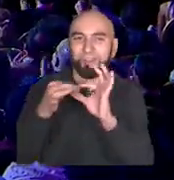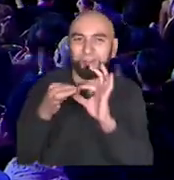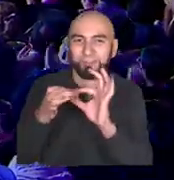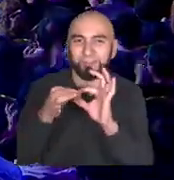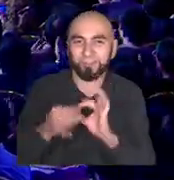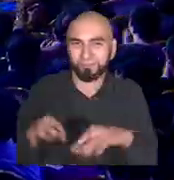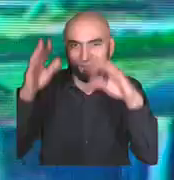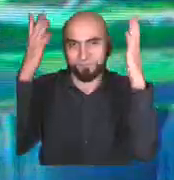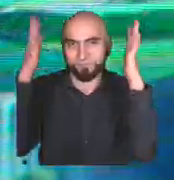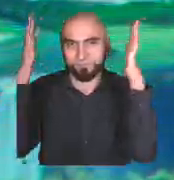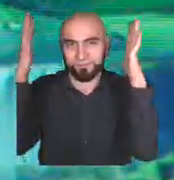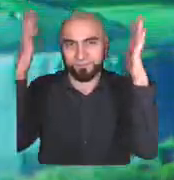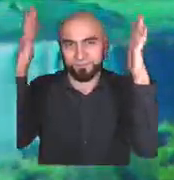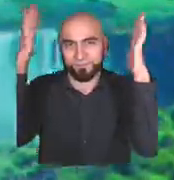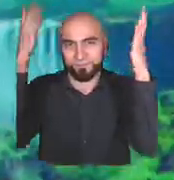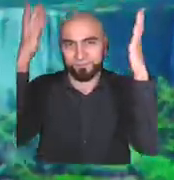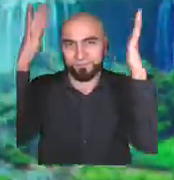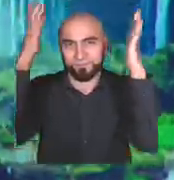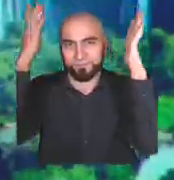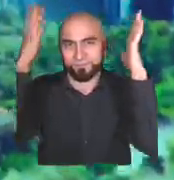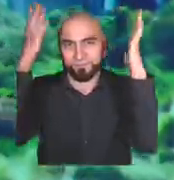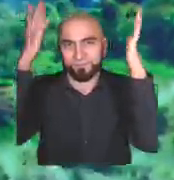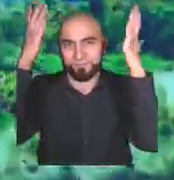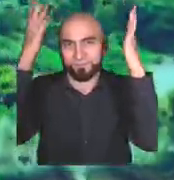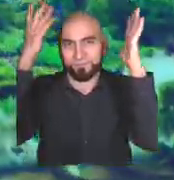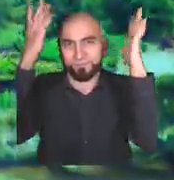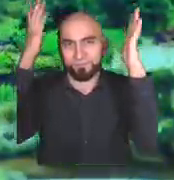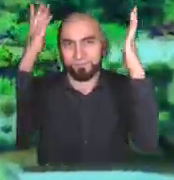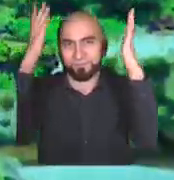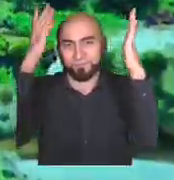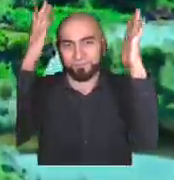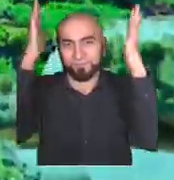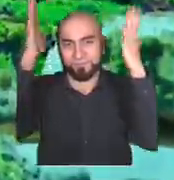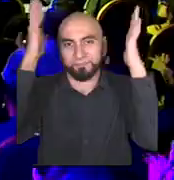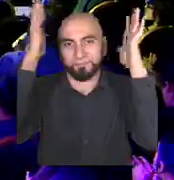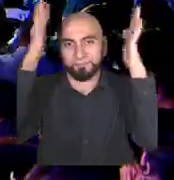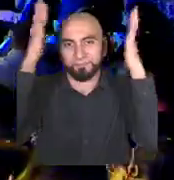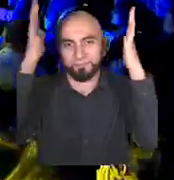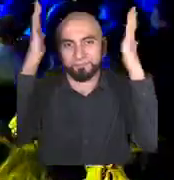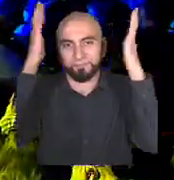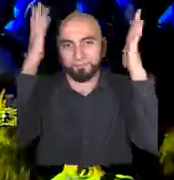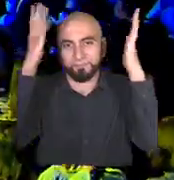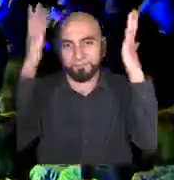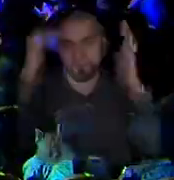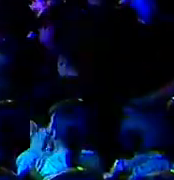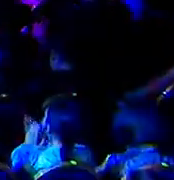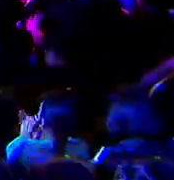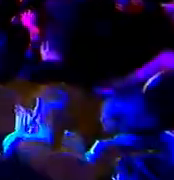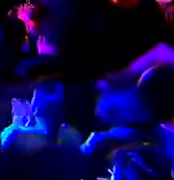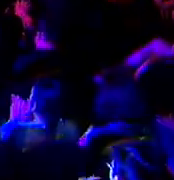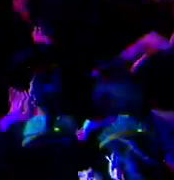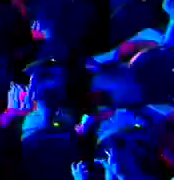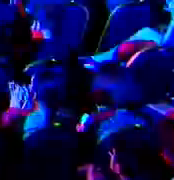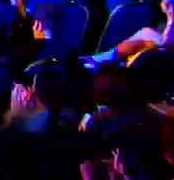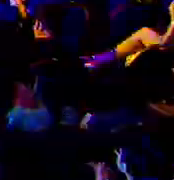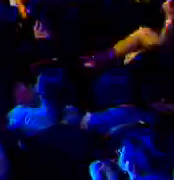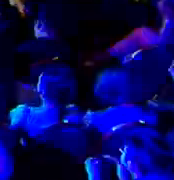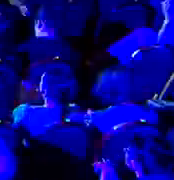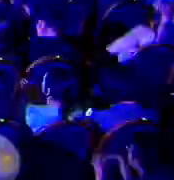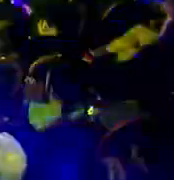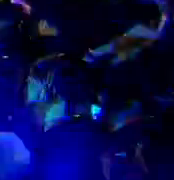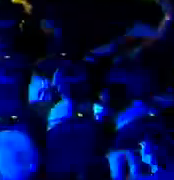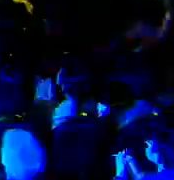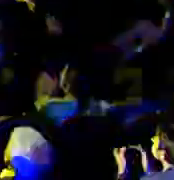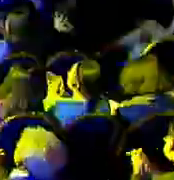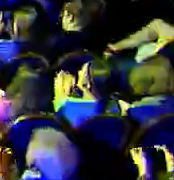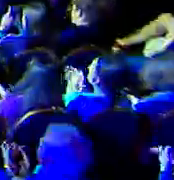much